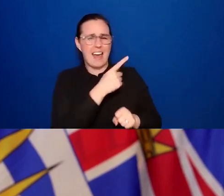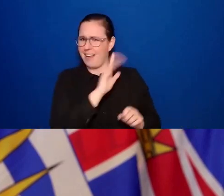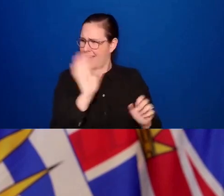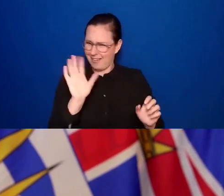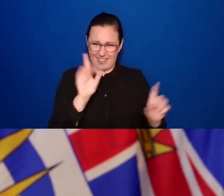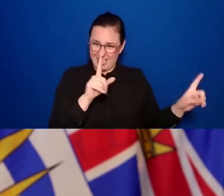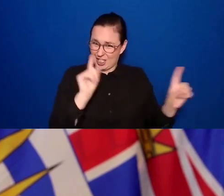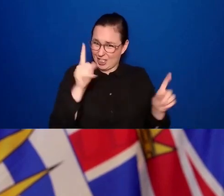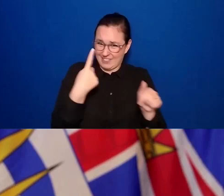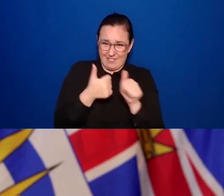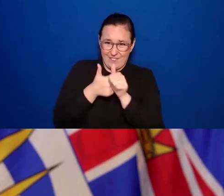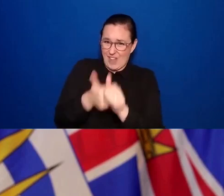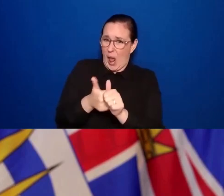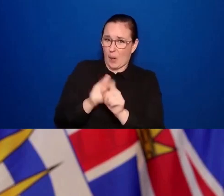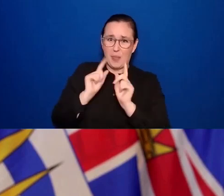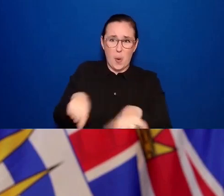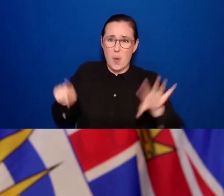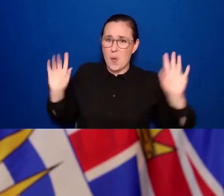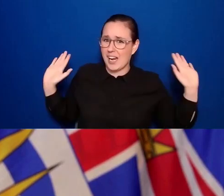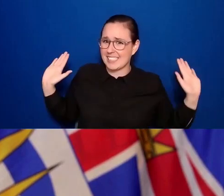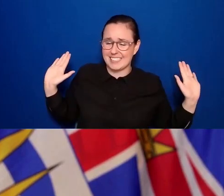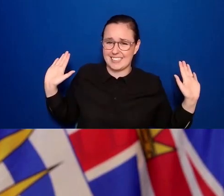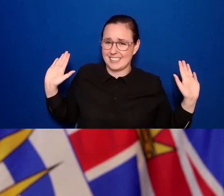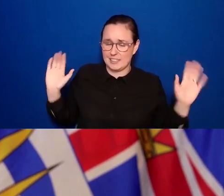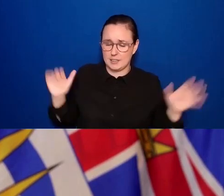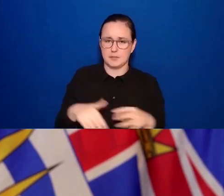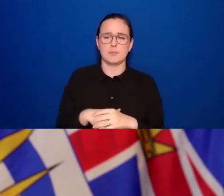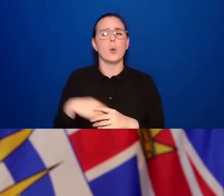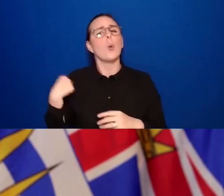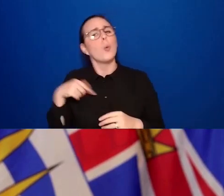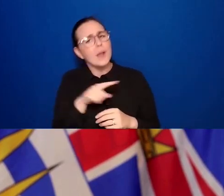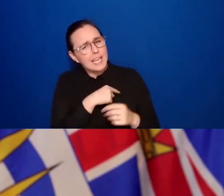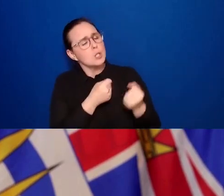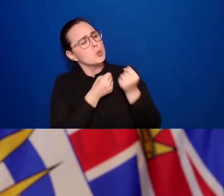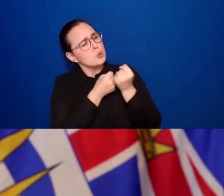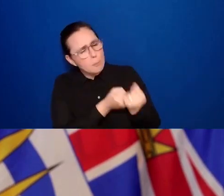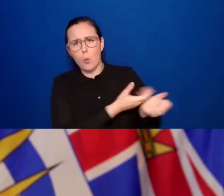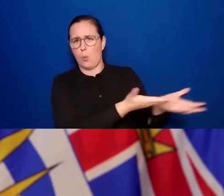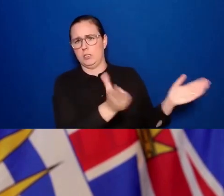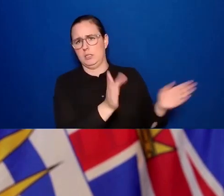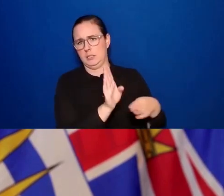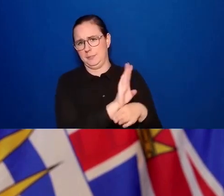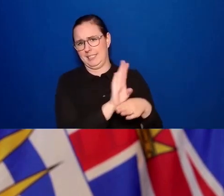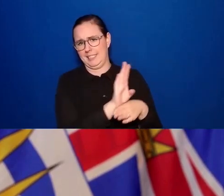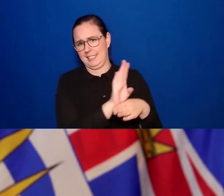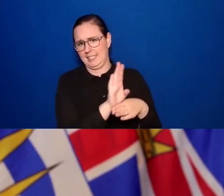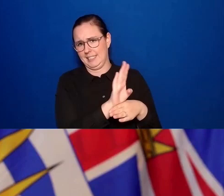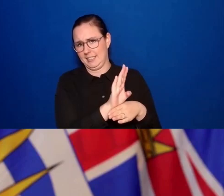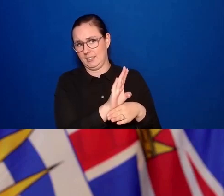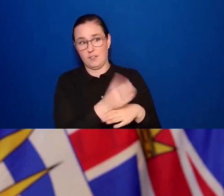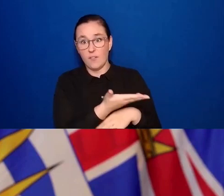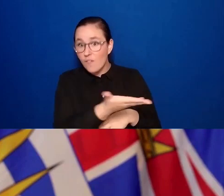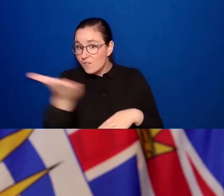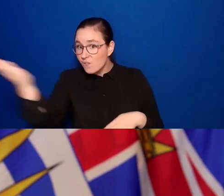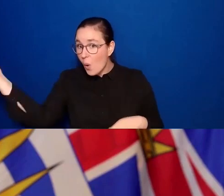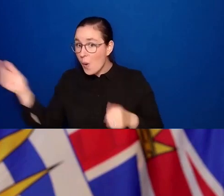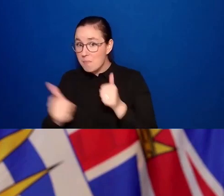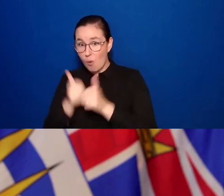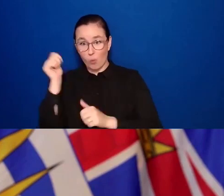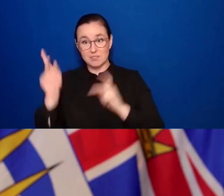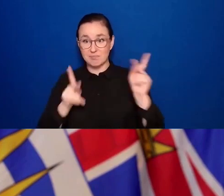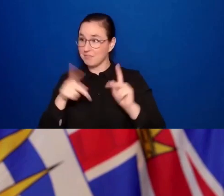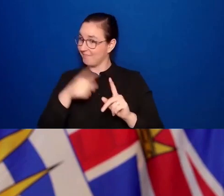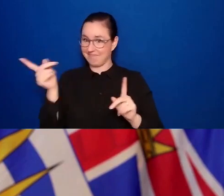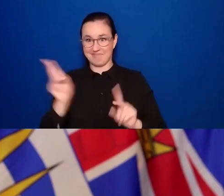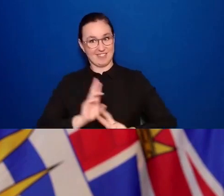in the most efficient way possible. And for the vast majority of us, that means getting our vaccine card and having it ready when we go to a